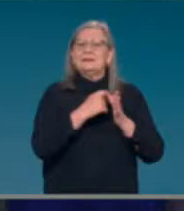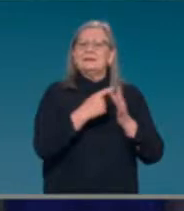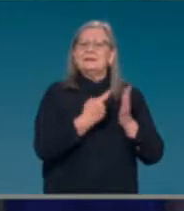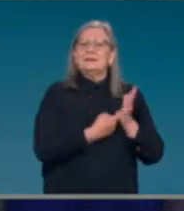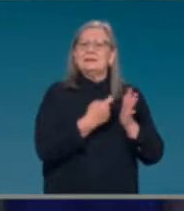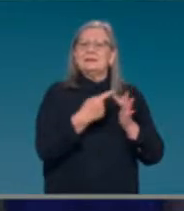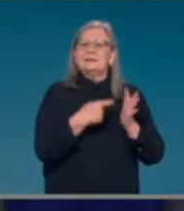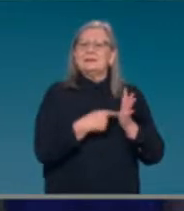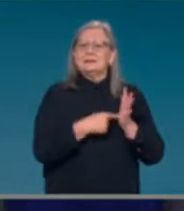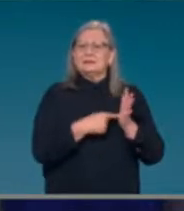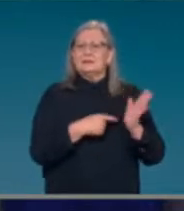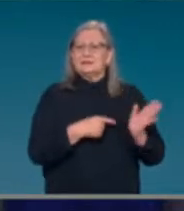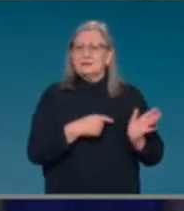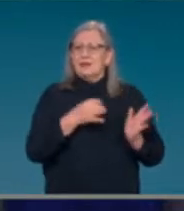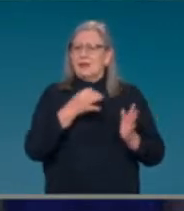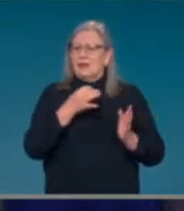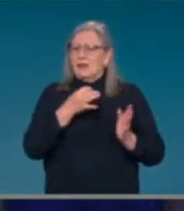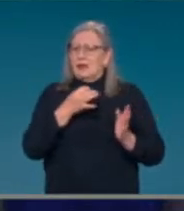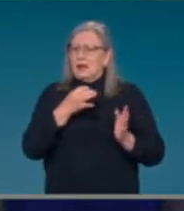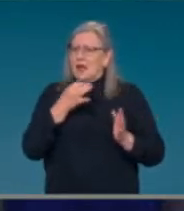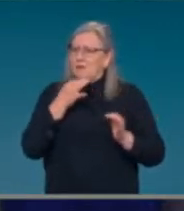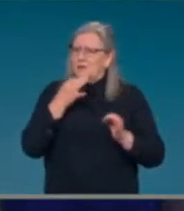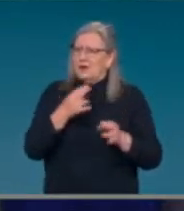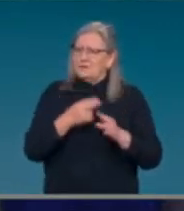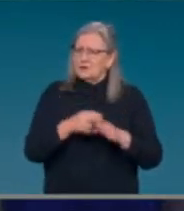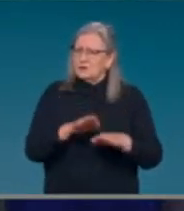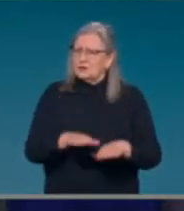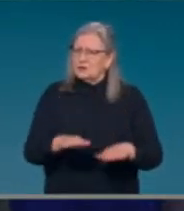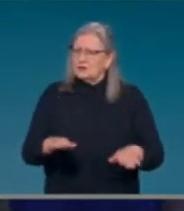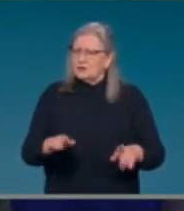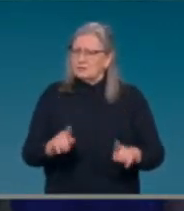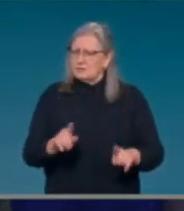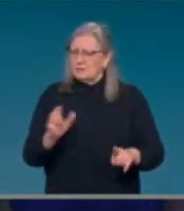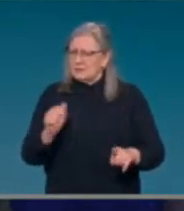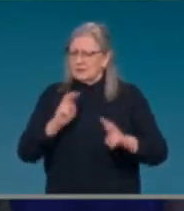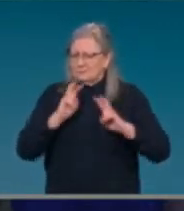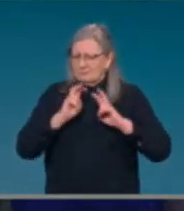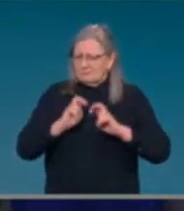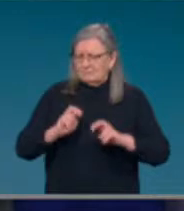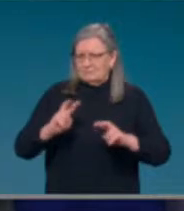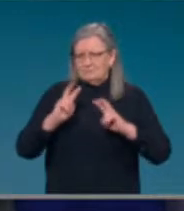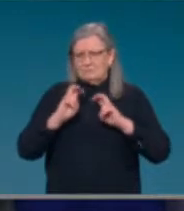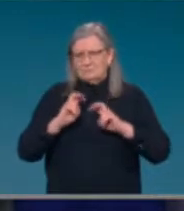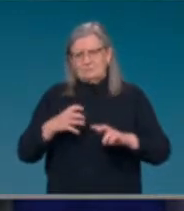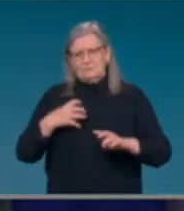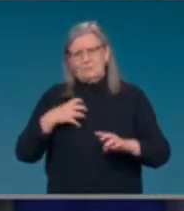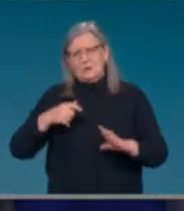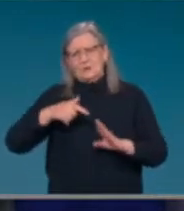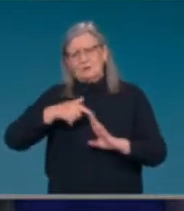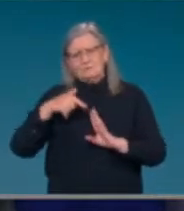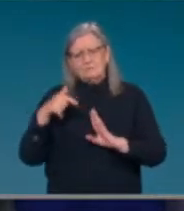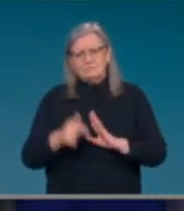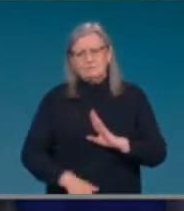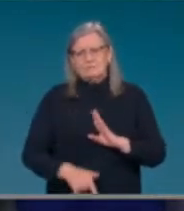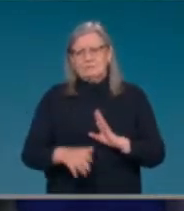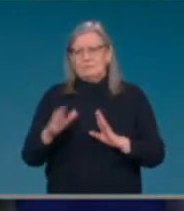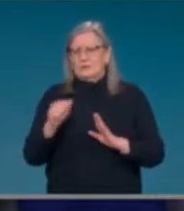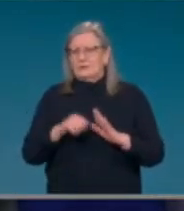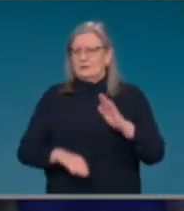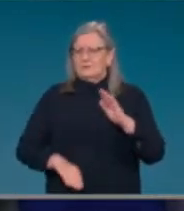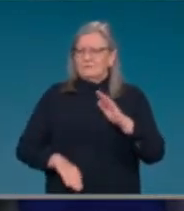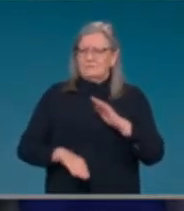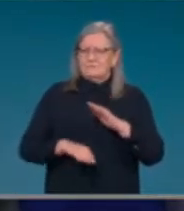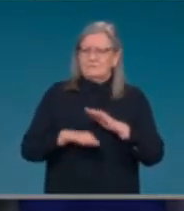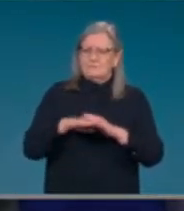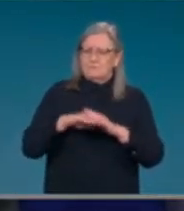children, you obviously need to dig even deeper. I'm saying even because we look at safety very thoroughly for every age group, but